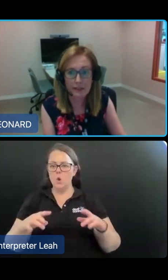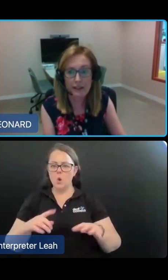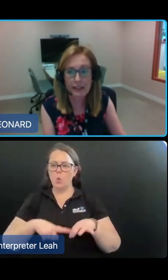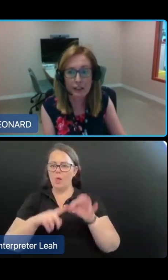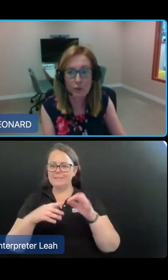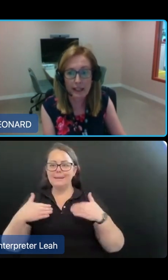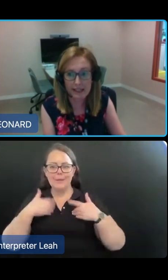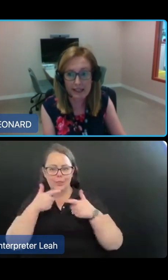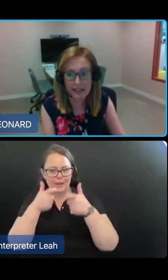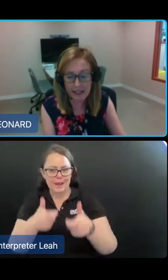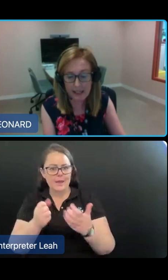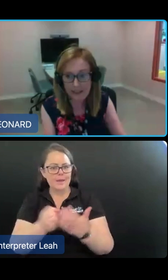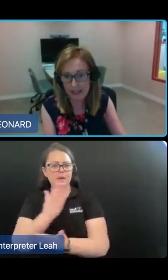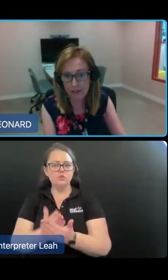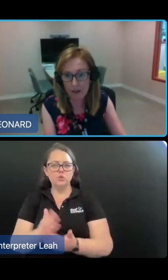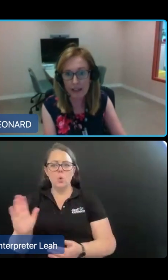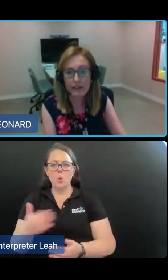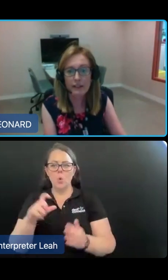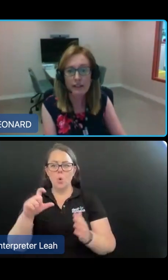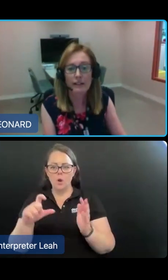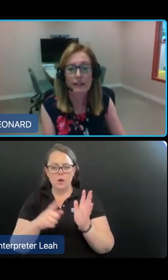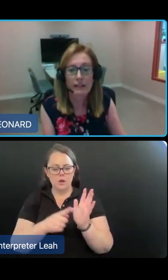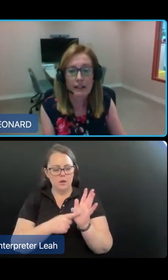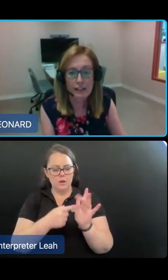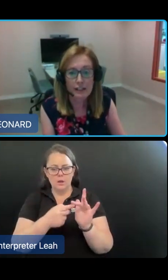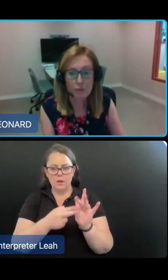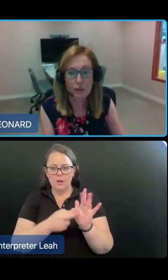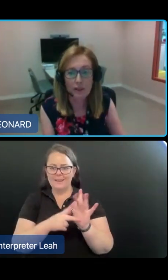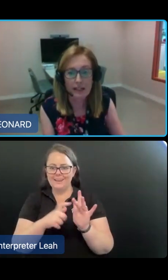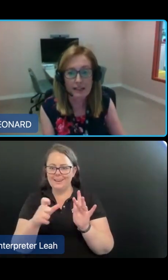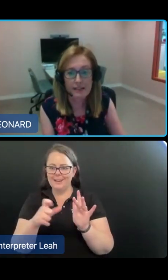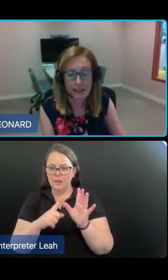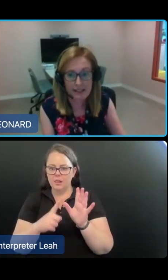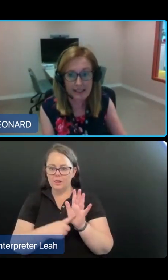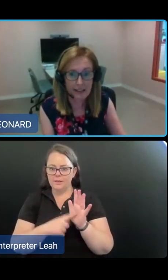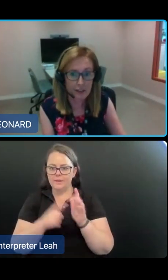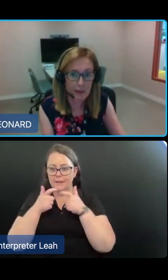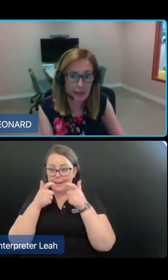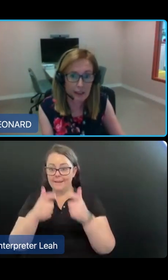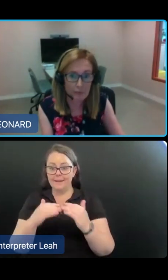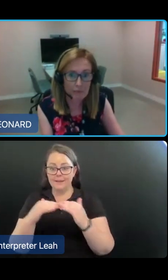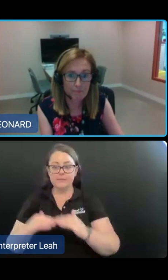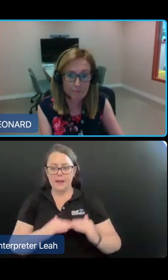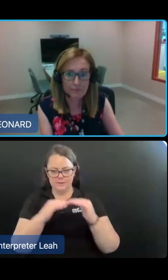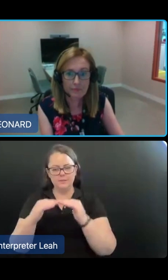the development of the clinical care standard, standard five, as well as us here at the department.